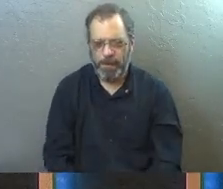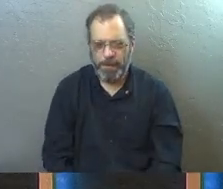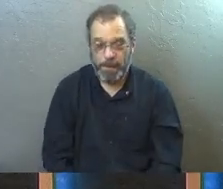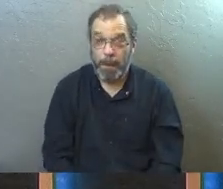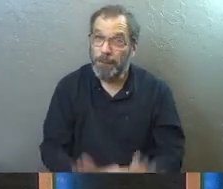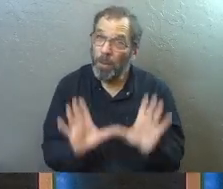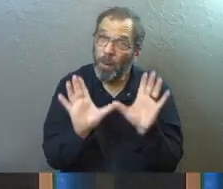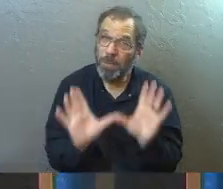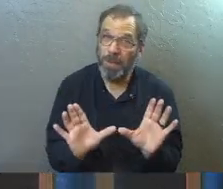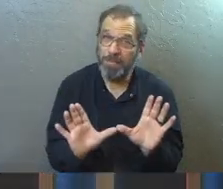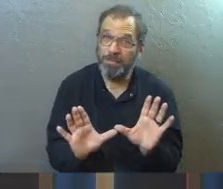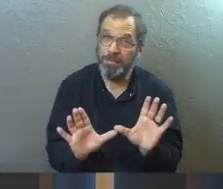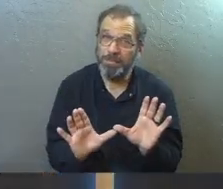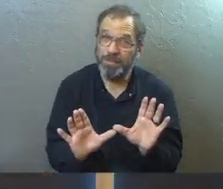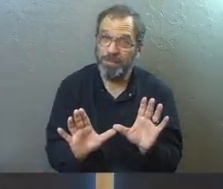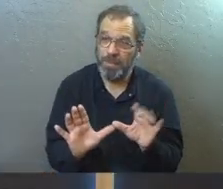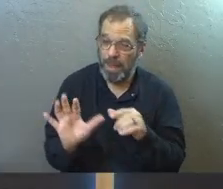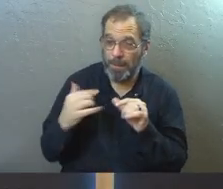But here's the thing.